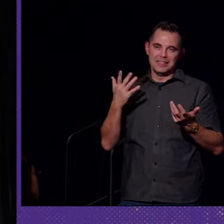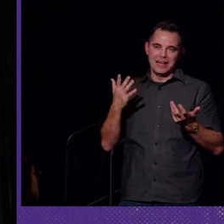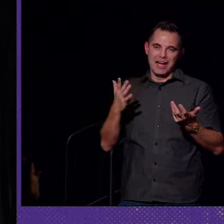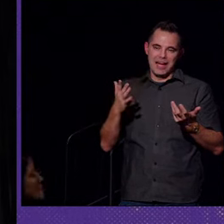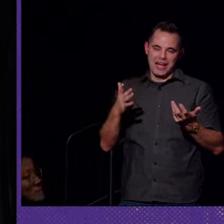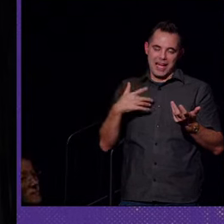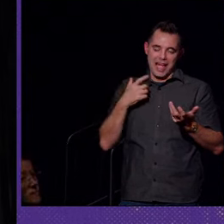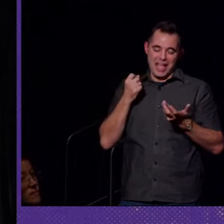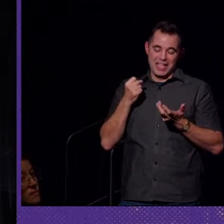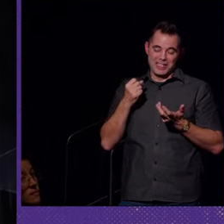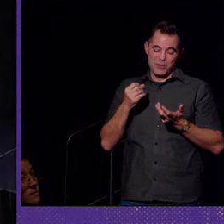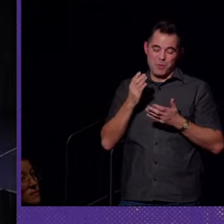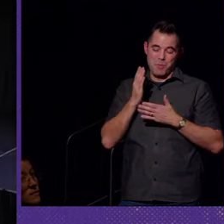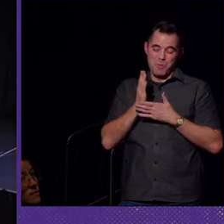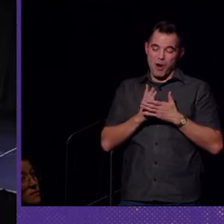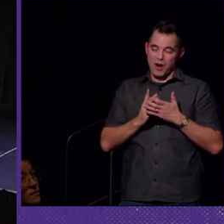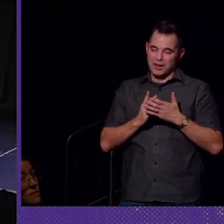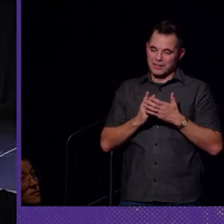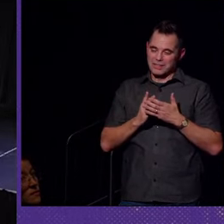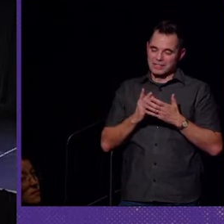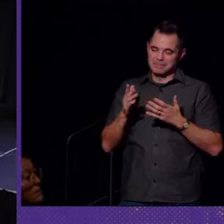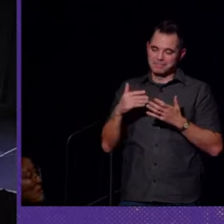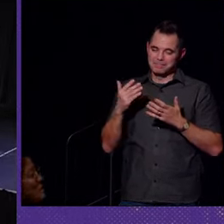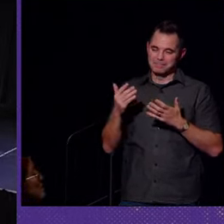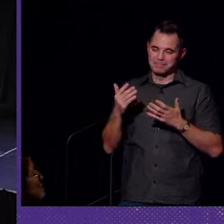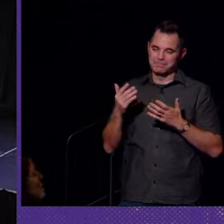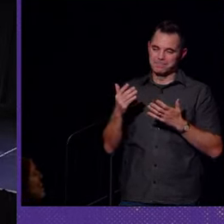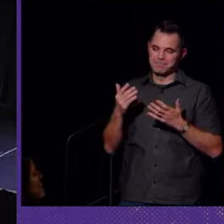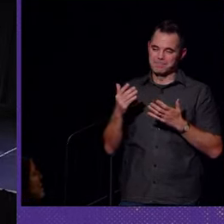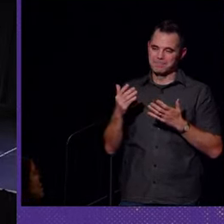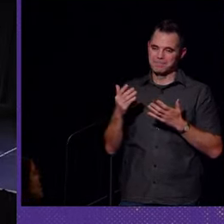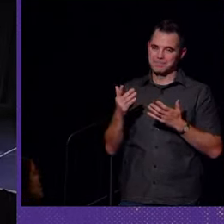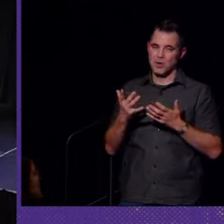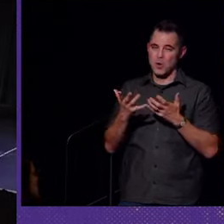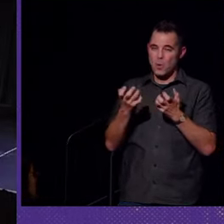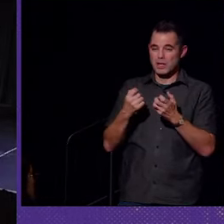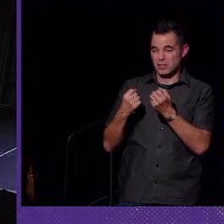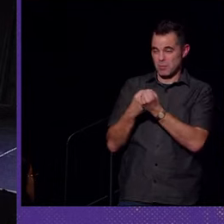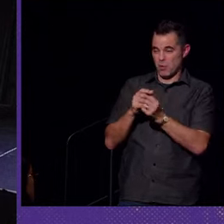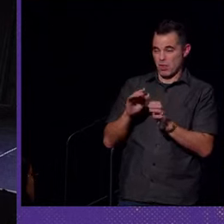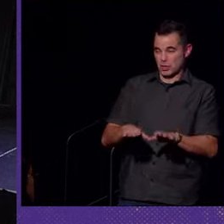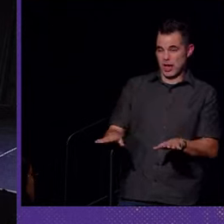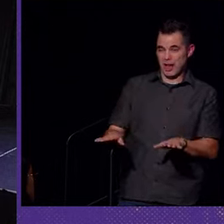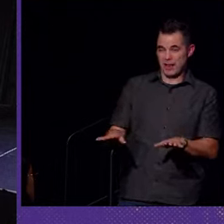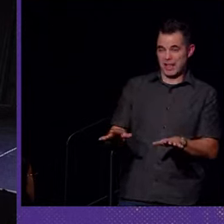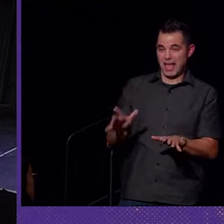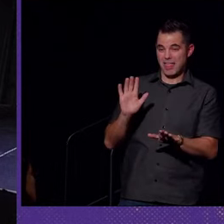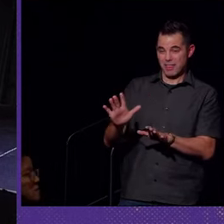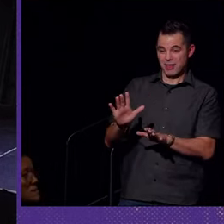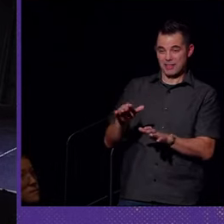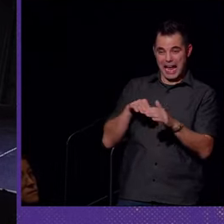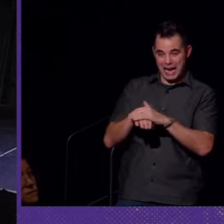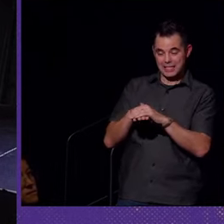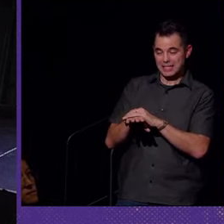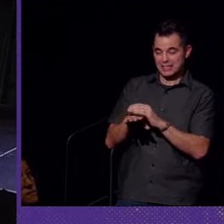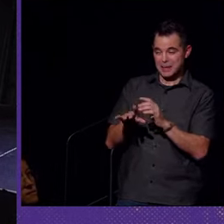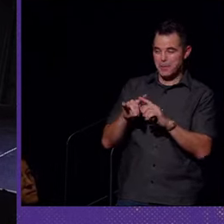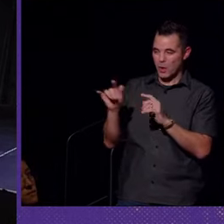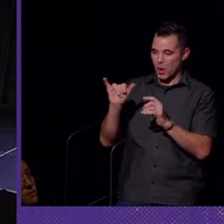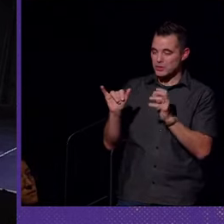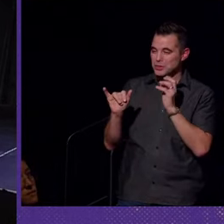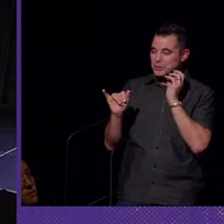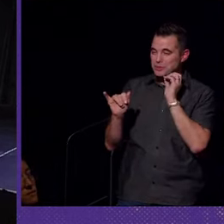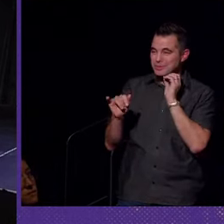And so part of it is wanting to support the child and their access, but